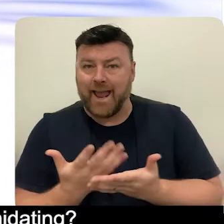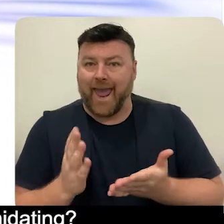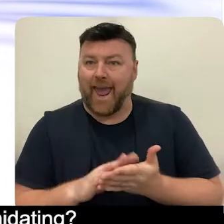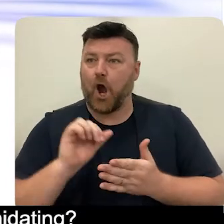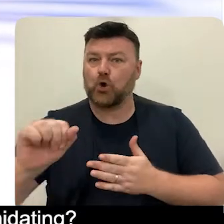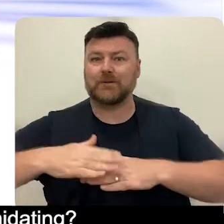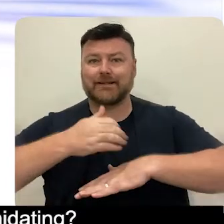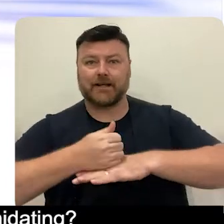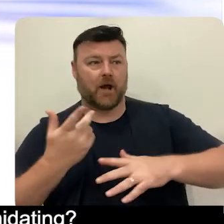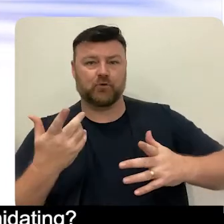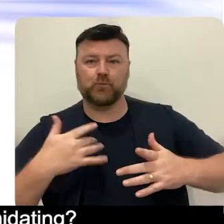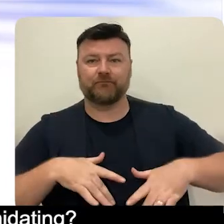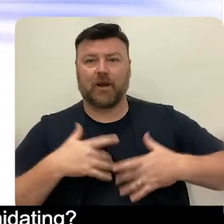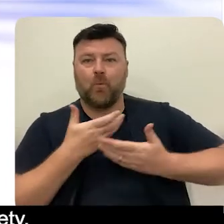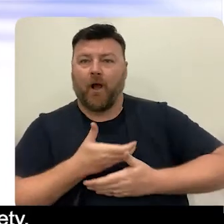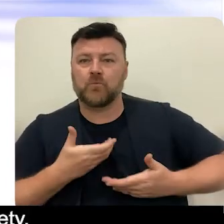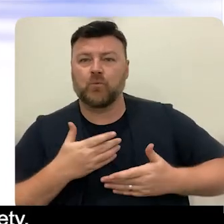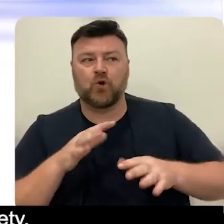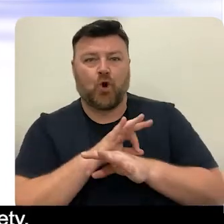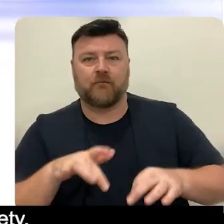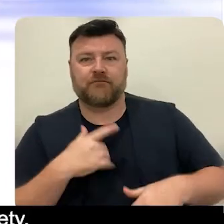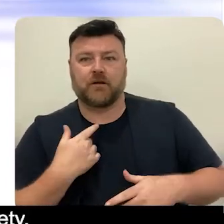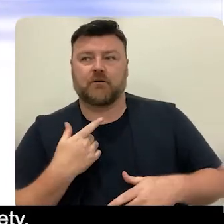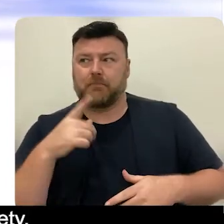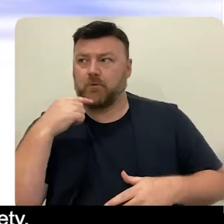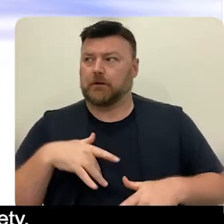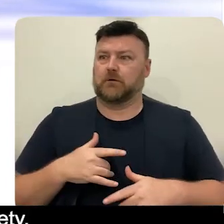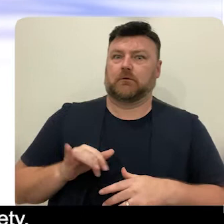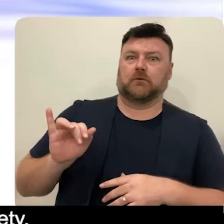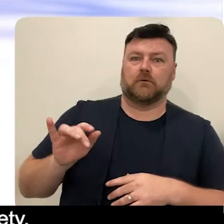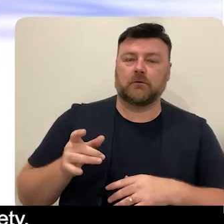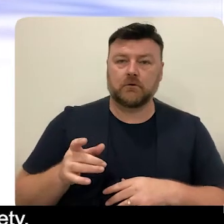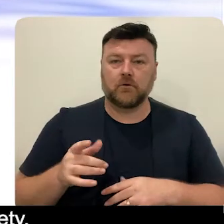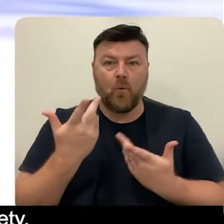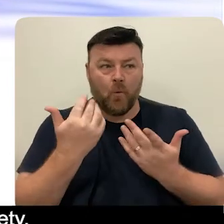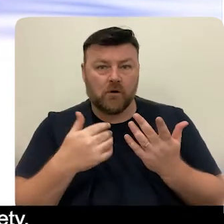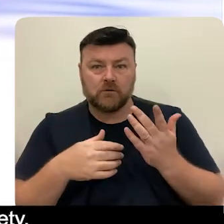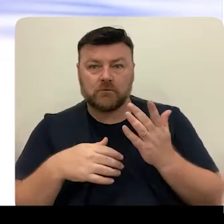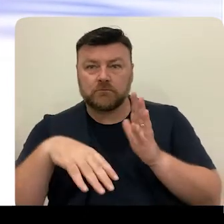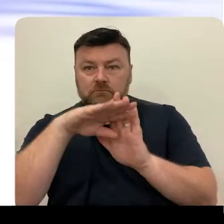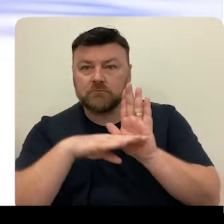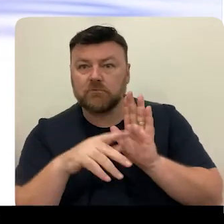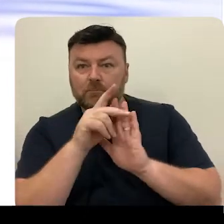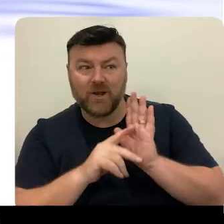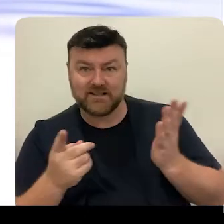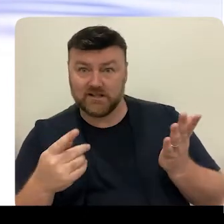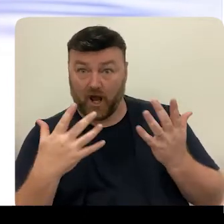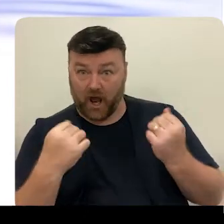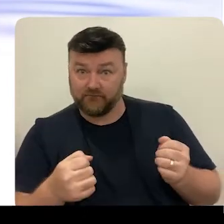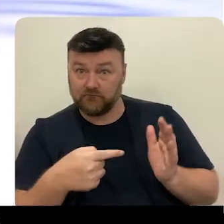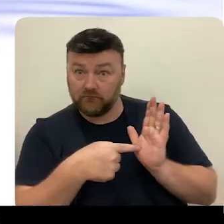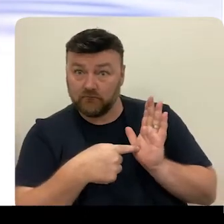be reassuring rather than intimidating? Do the policies reflect trustworthiness and safety? Are processes made